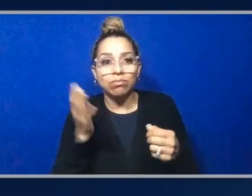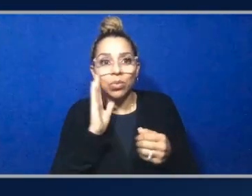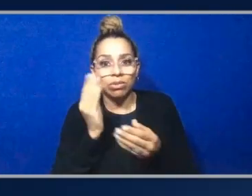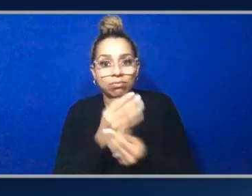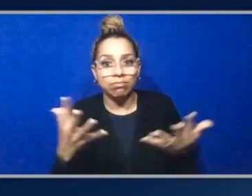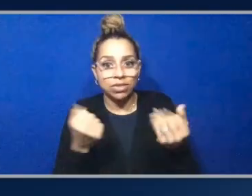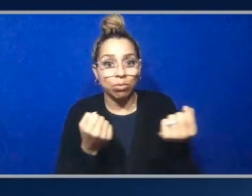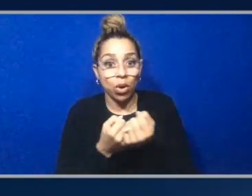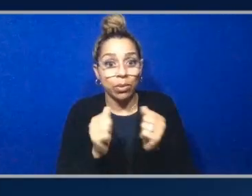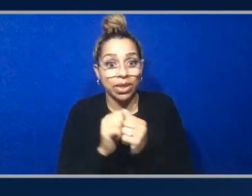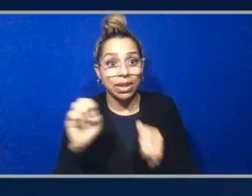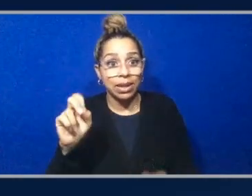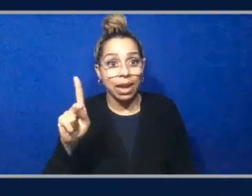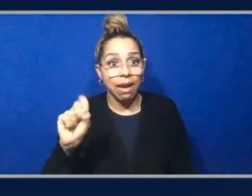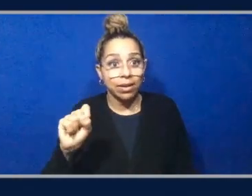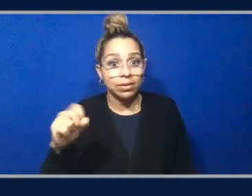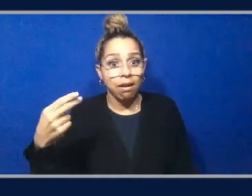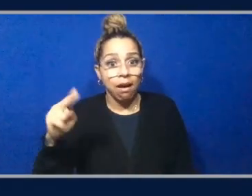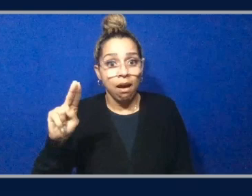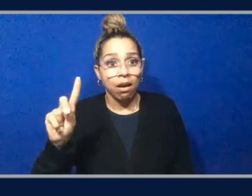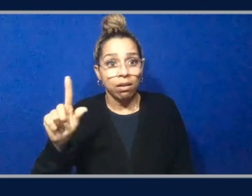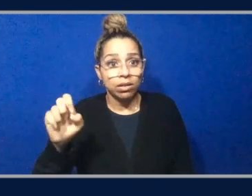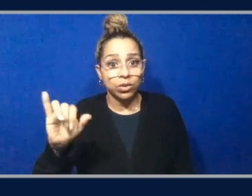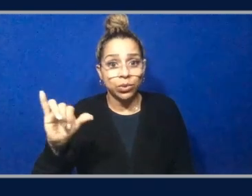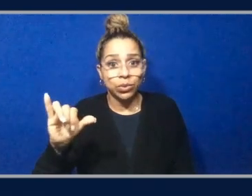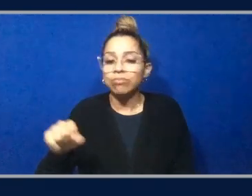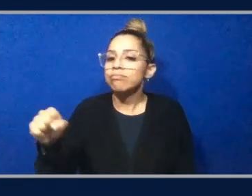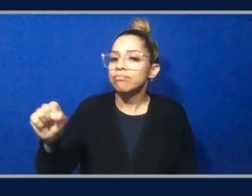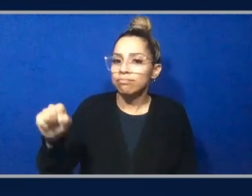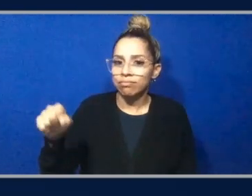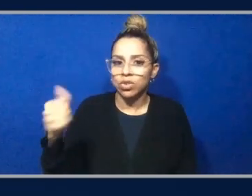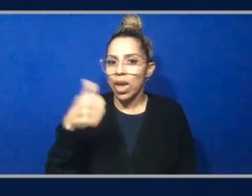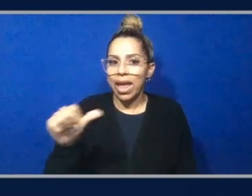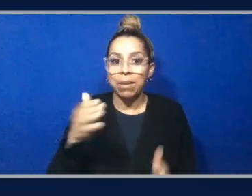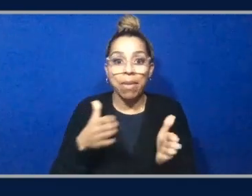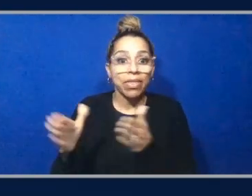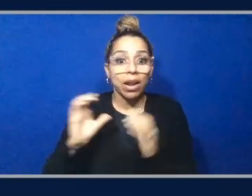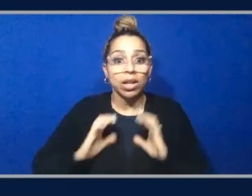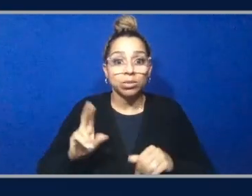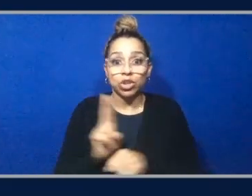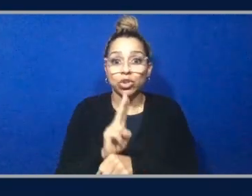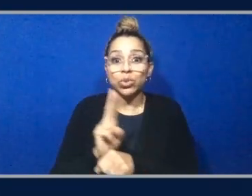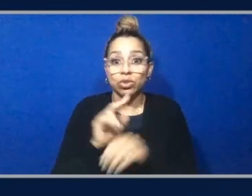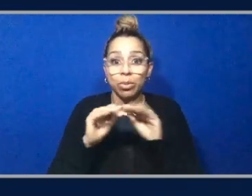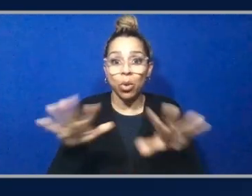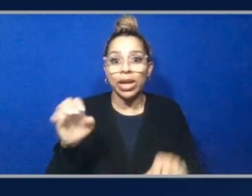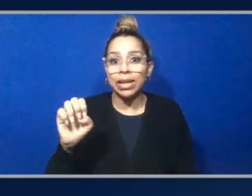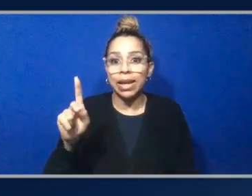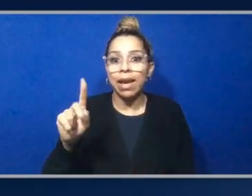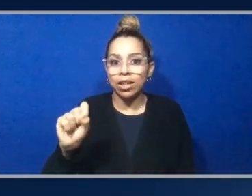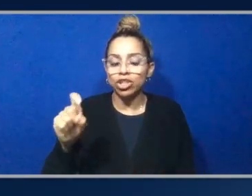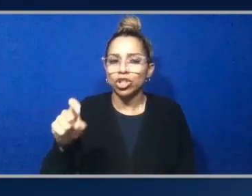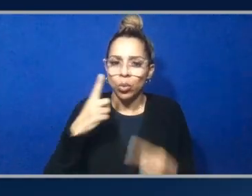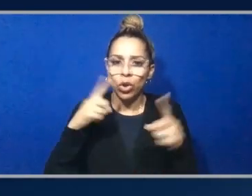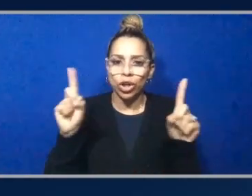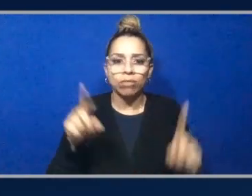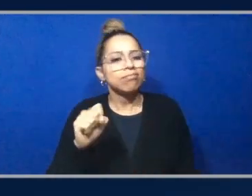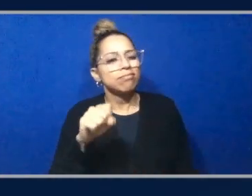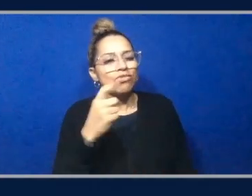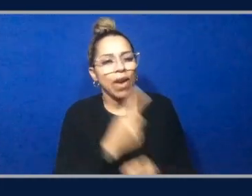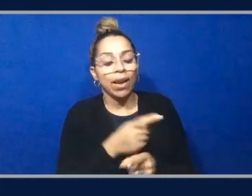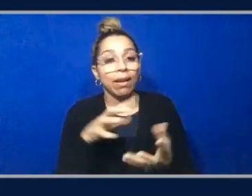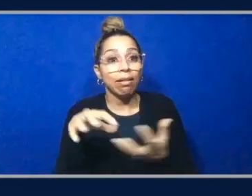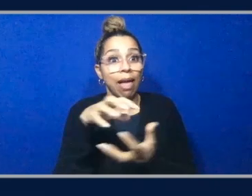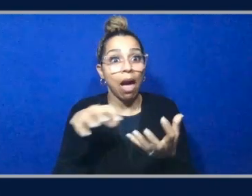console. So any method that customers choose to deploy EKS auto should work for them. Yeah. CloudFormation, Terraform, all the, all the tooling that you would use, you know, to